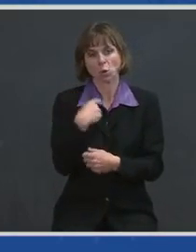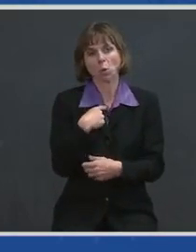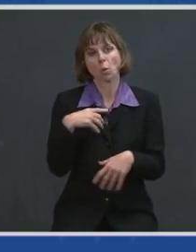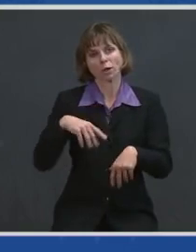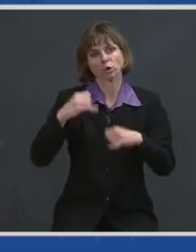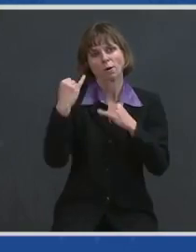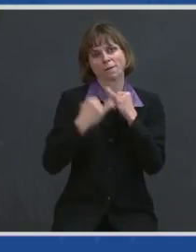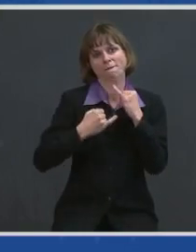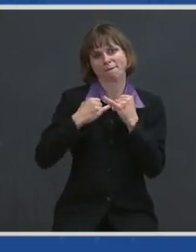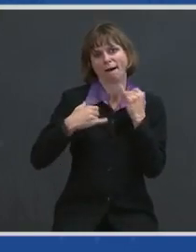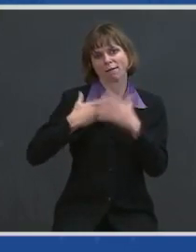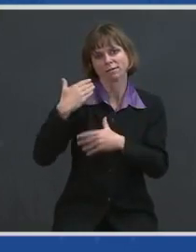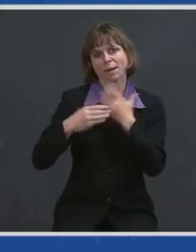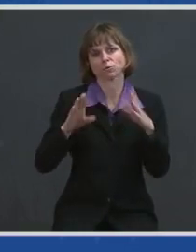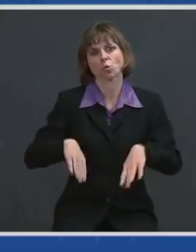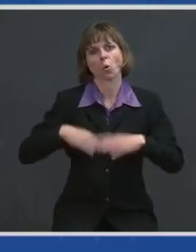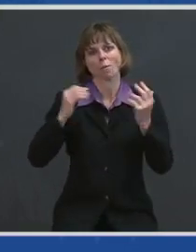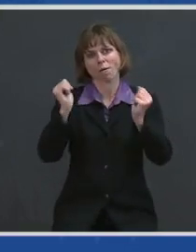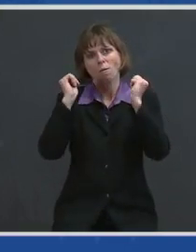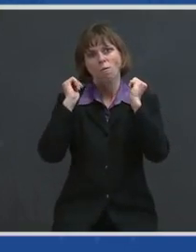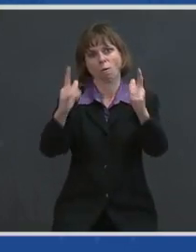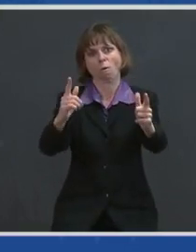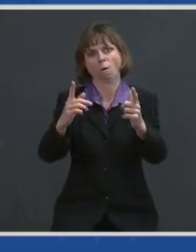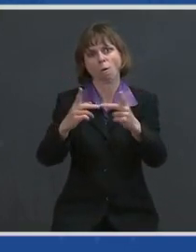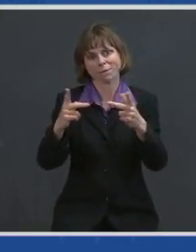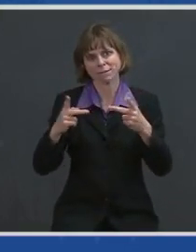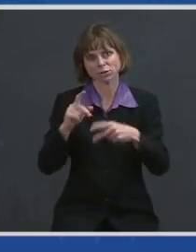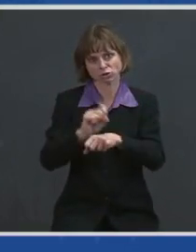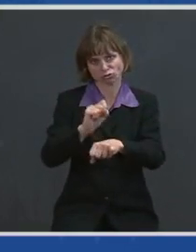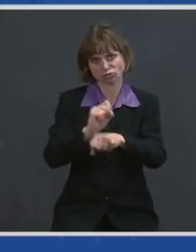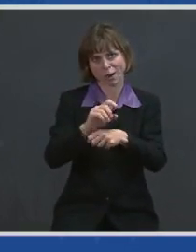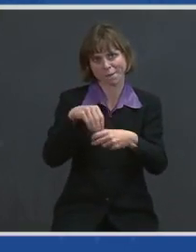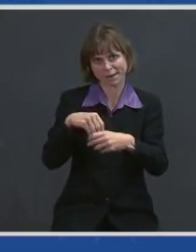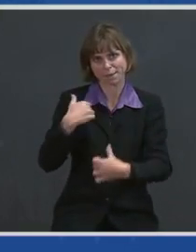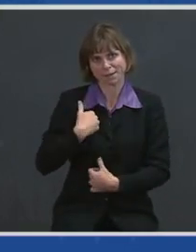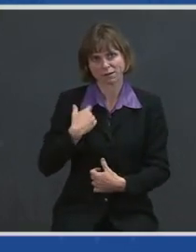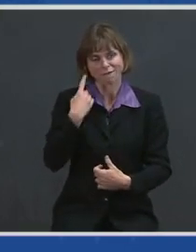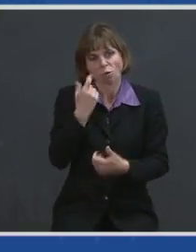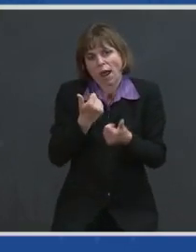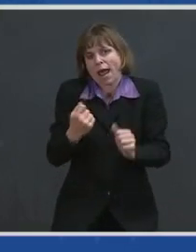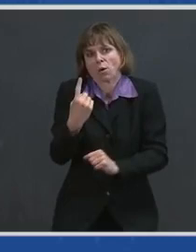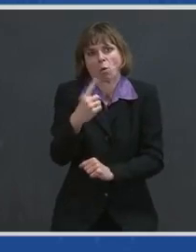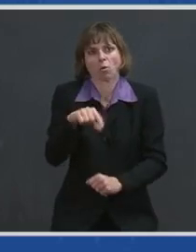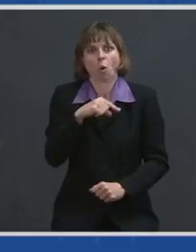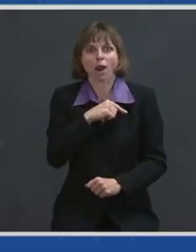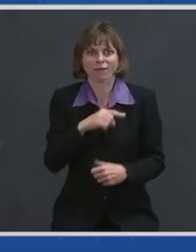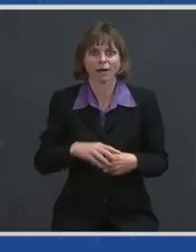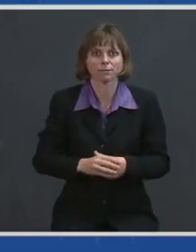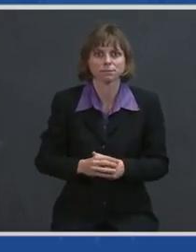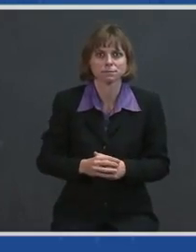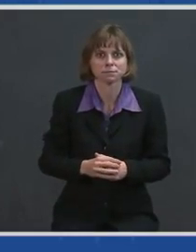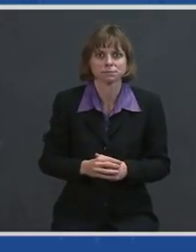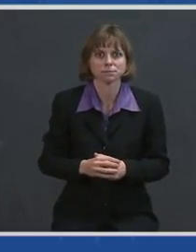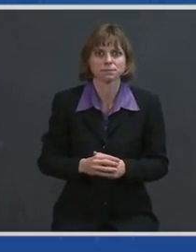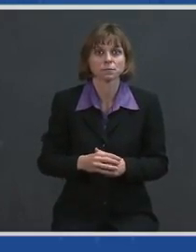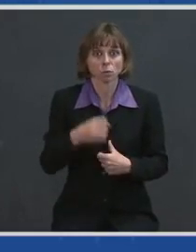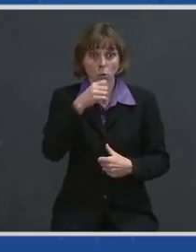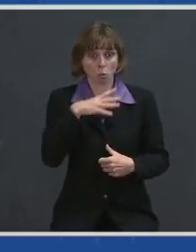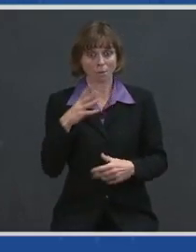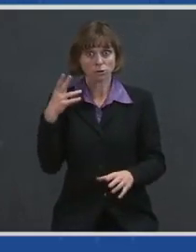to open up all positions in the military to anyone qualified to serve in them. The women who join today's military